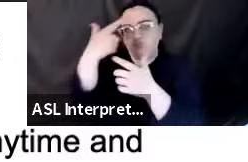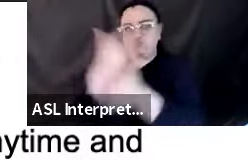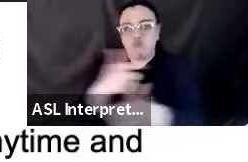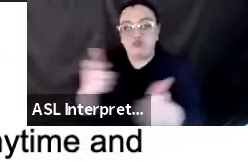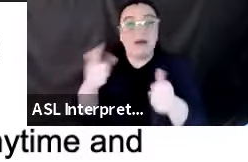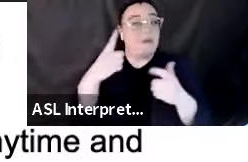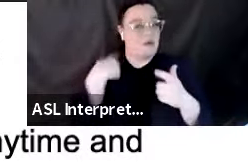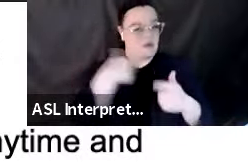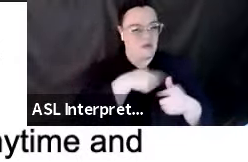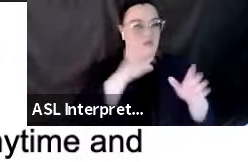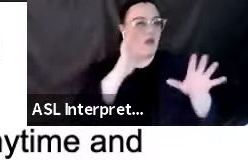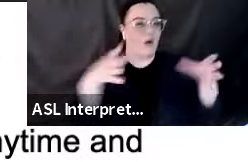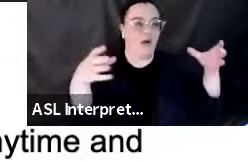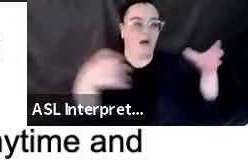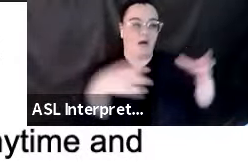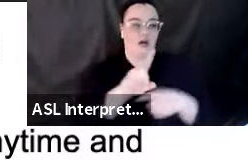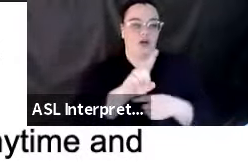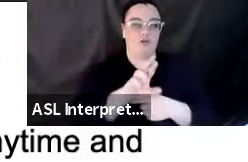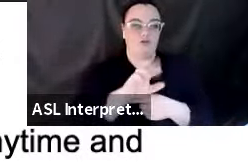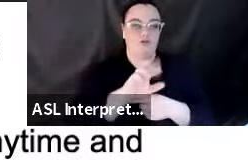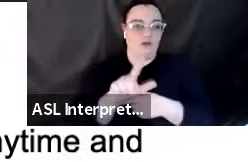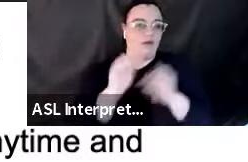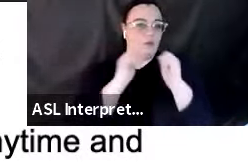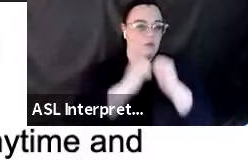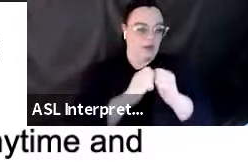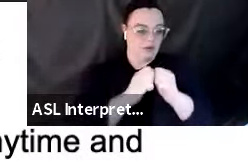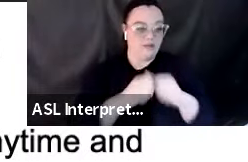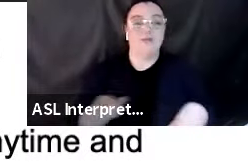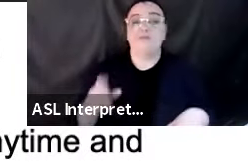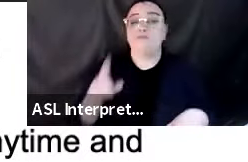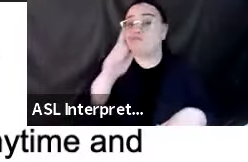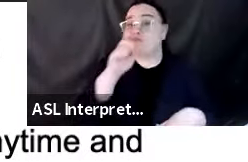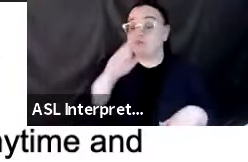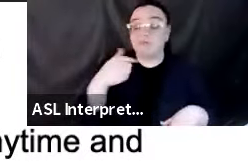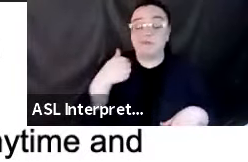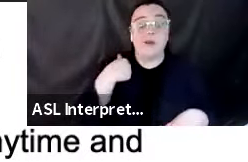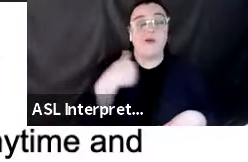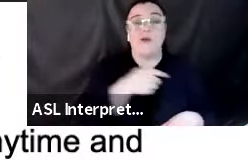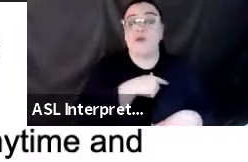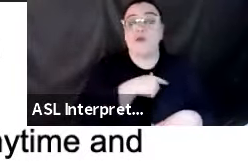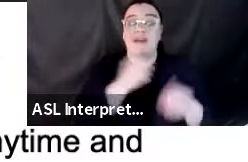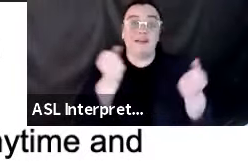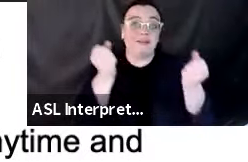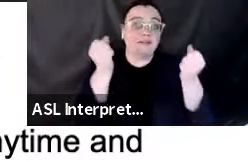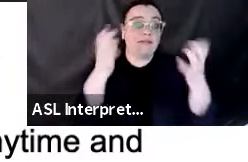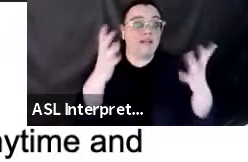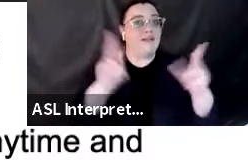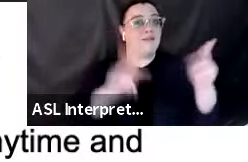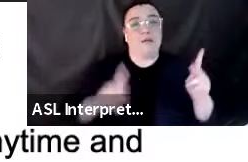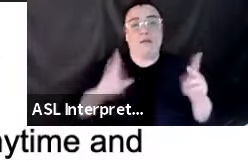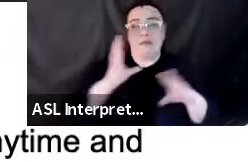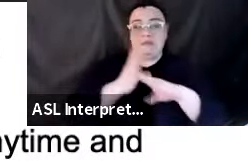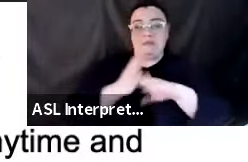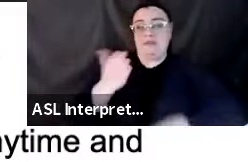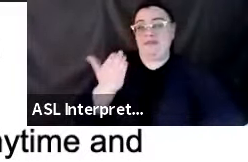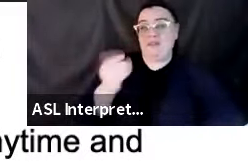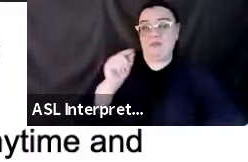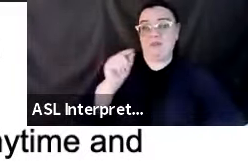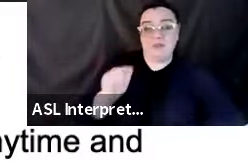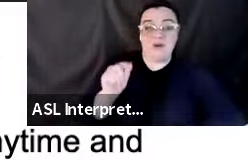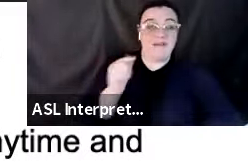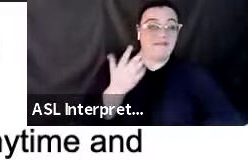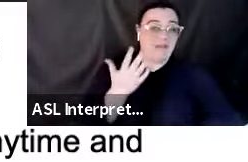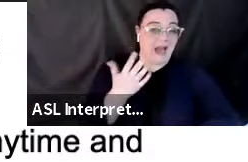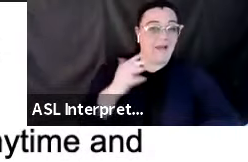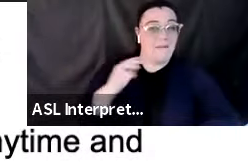people, more than 7.6 million Californians, more than 15.5 million people across the country,